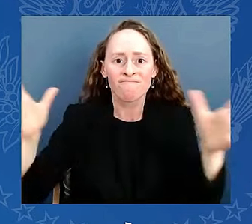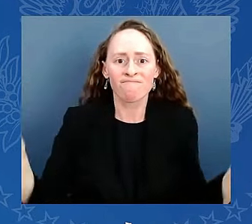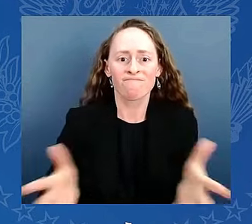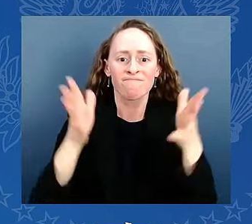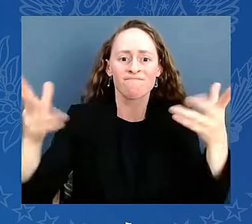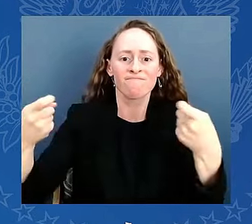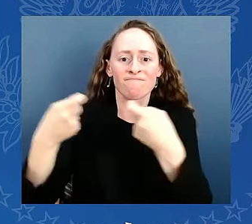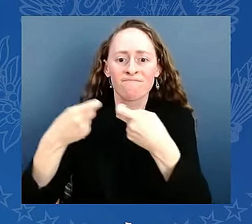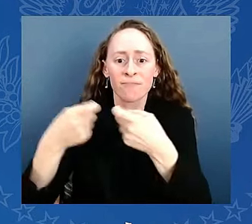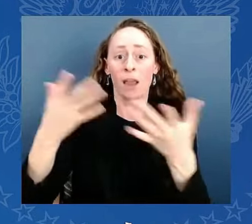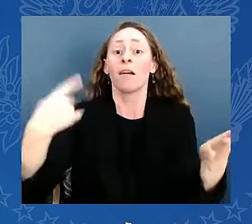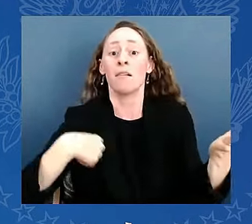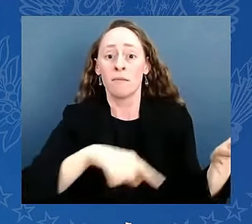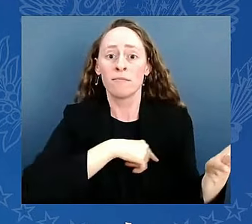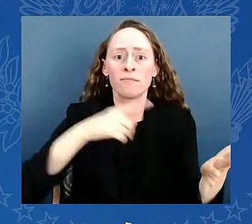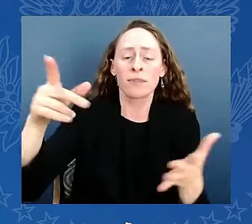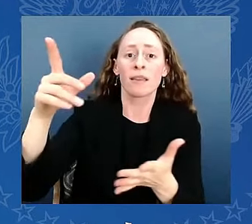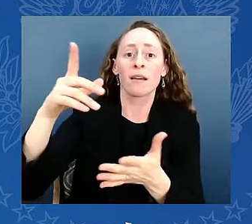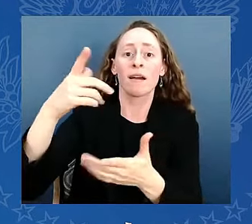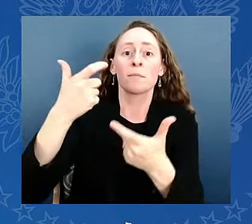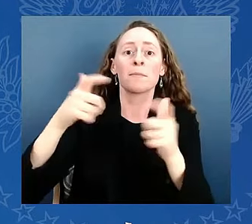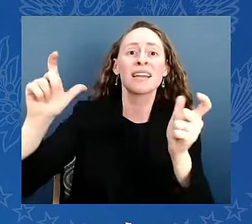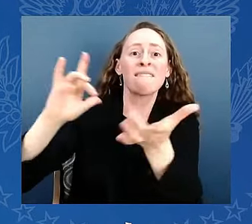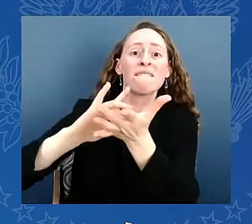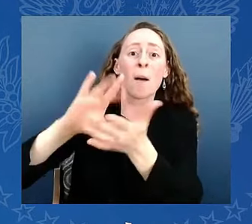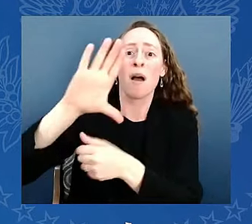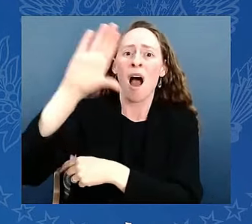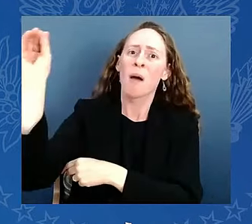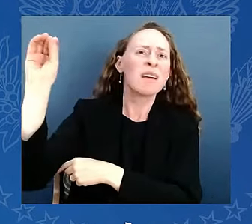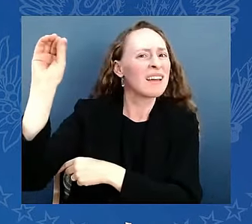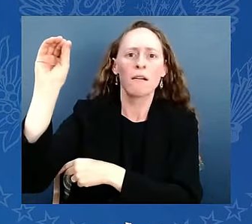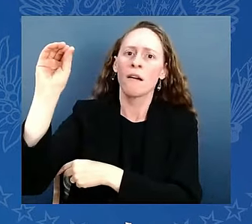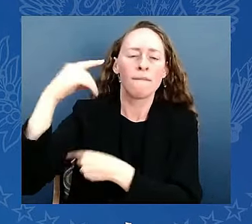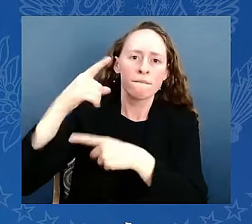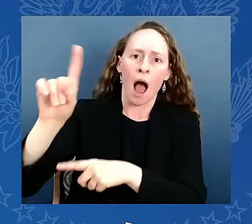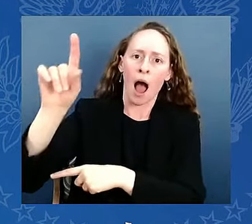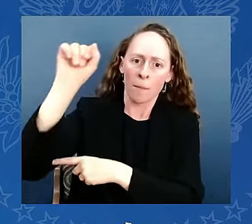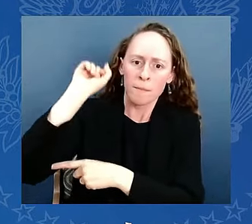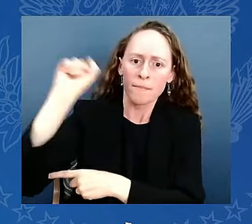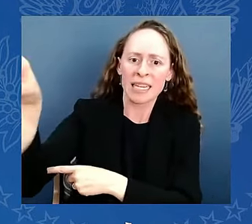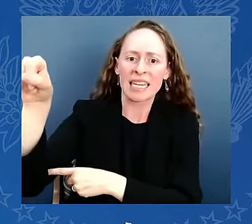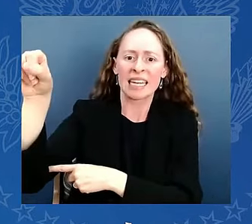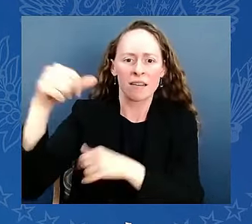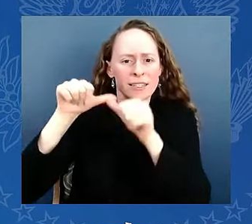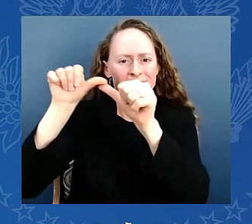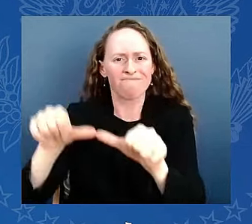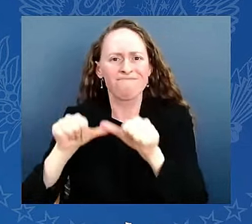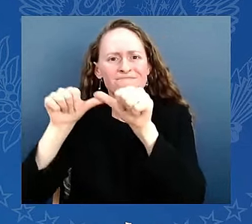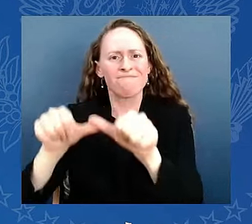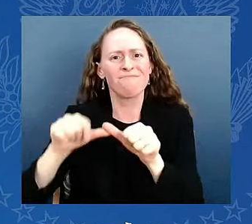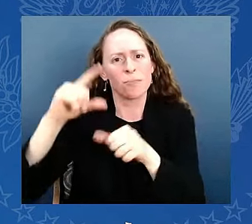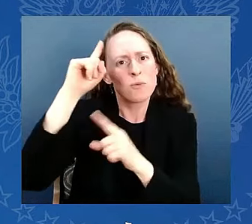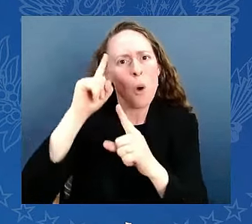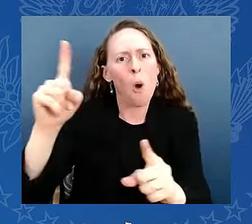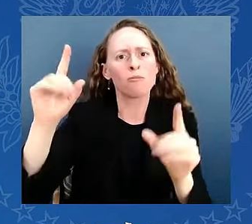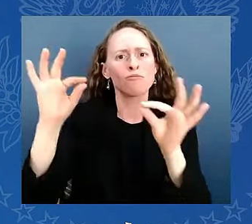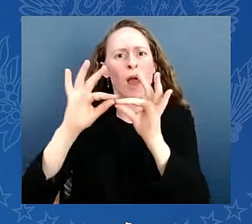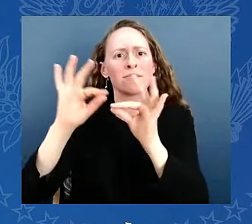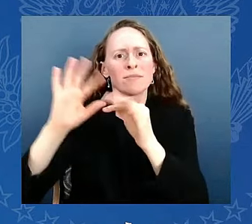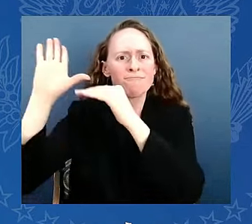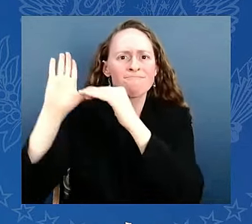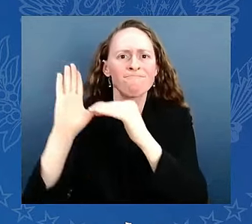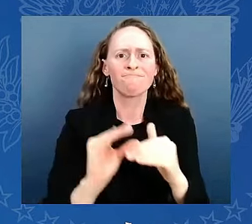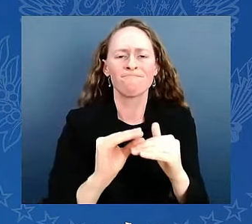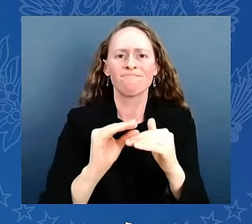everyone, not just seniors. More people have health care today in America than ever before. And I signed one of the most